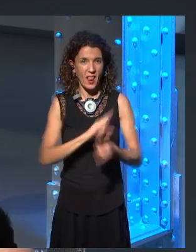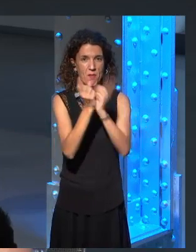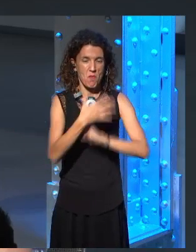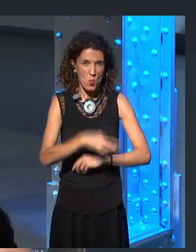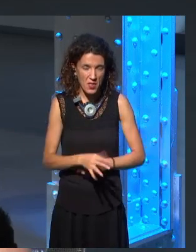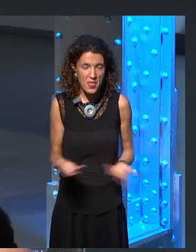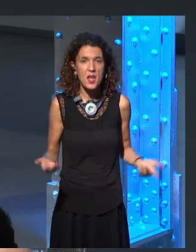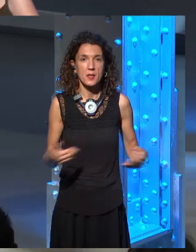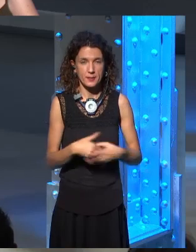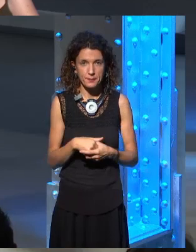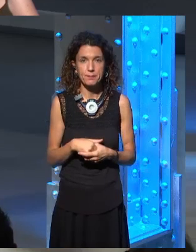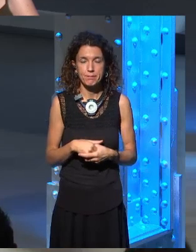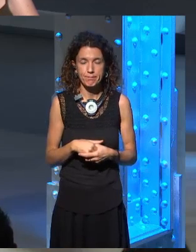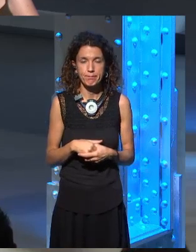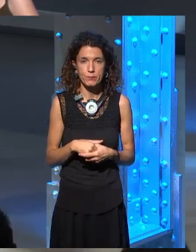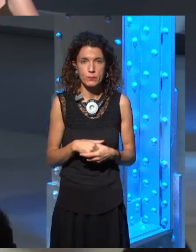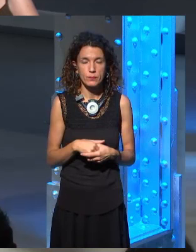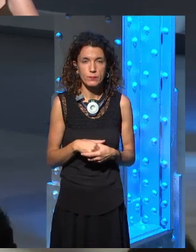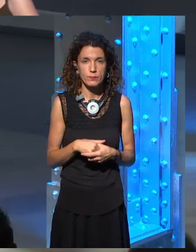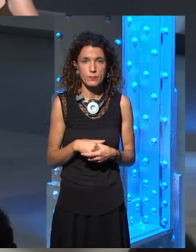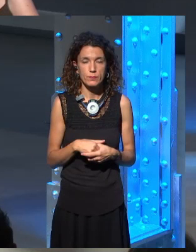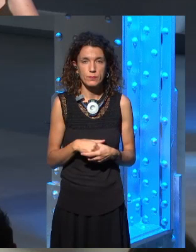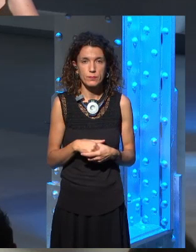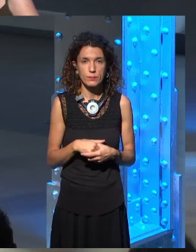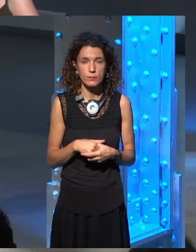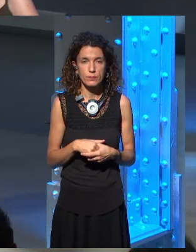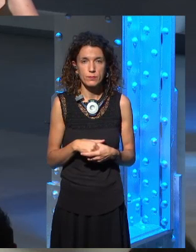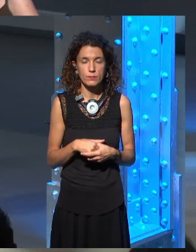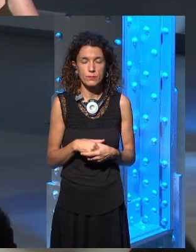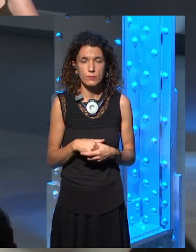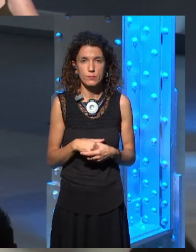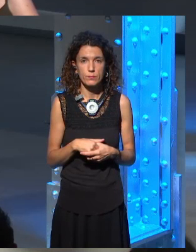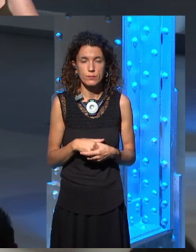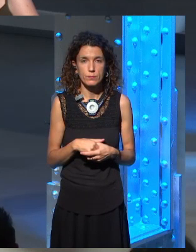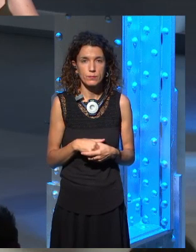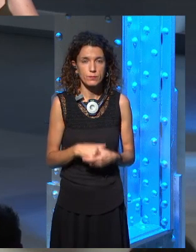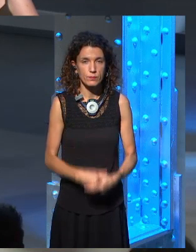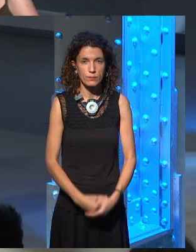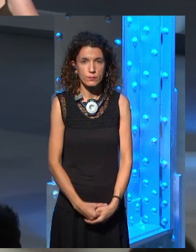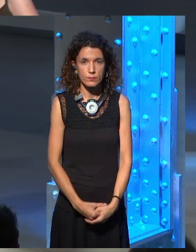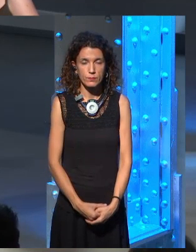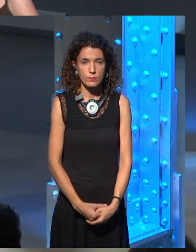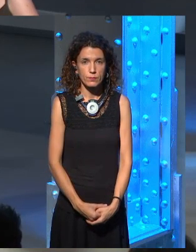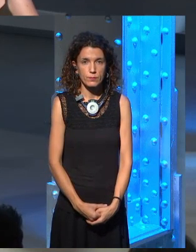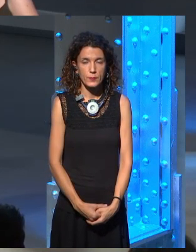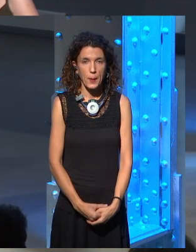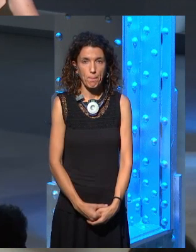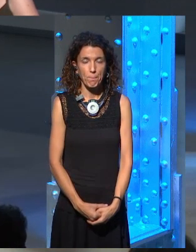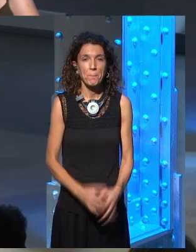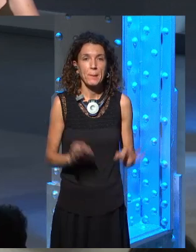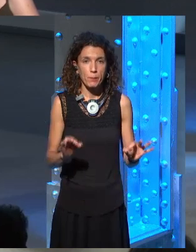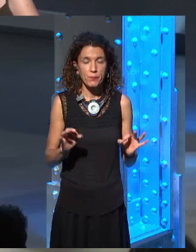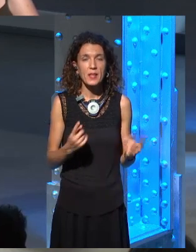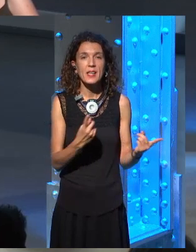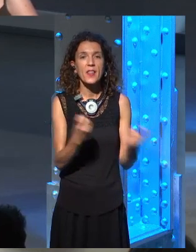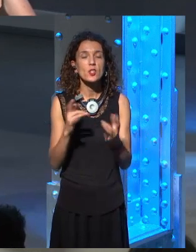I, I need a moment. Uh, I, you know, Barcelona is very hot, and I came from Sweden, and I fear I have overcompensated for how much water I drink. So